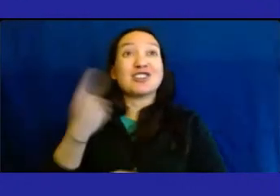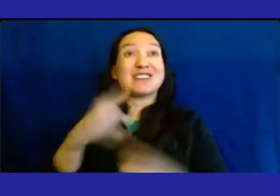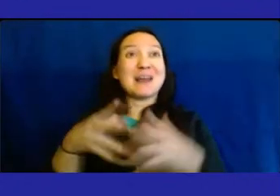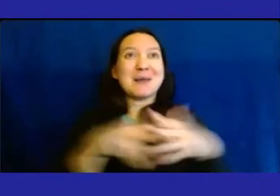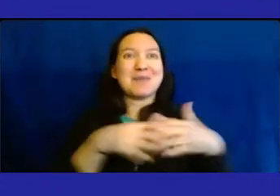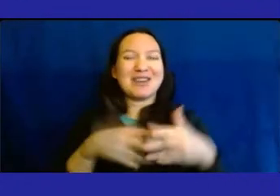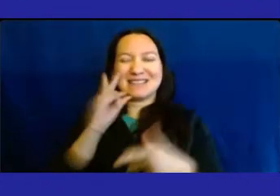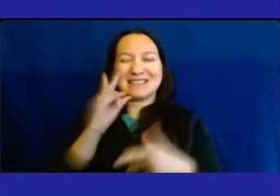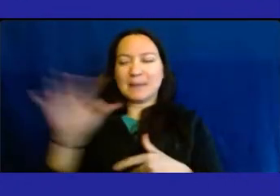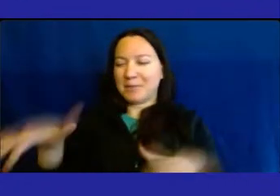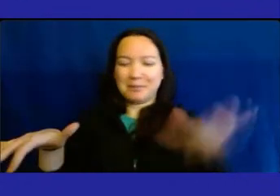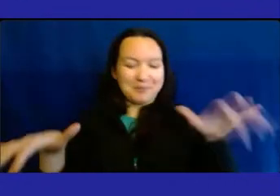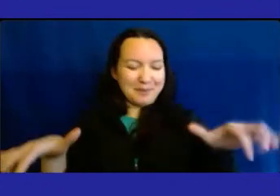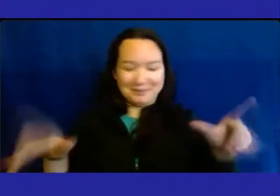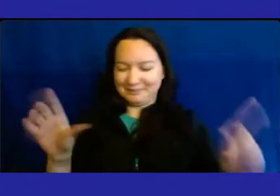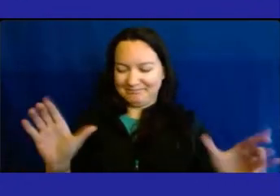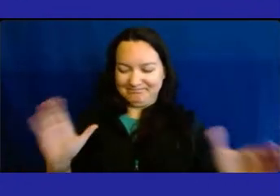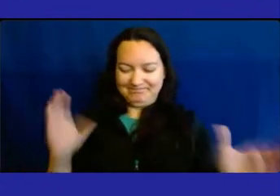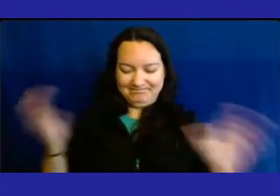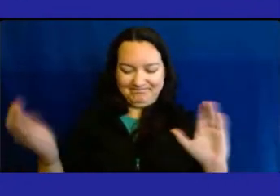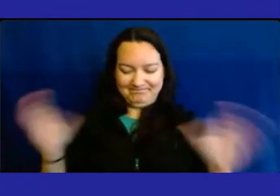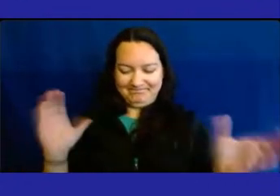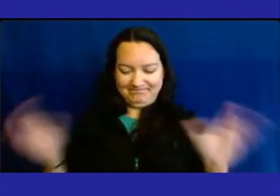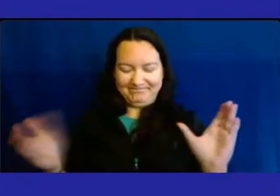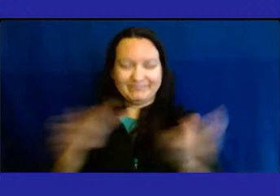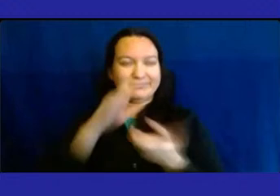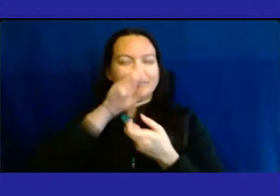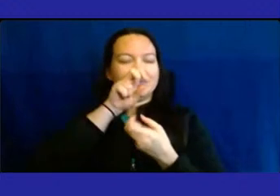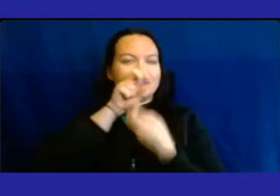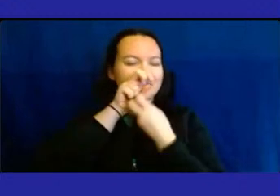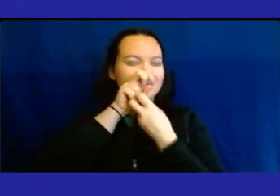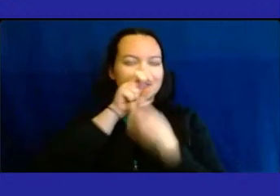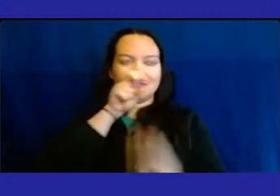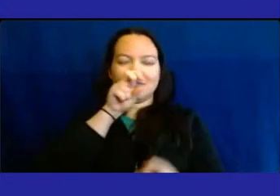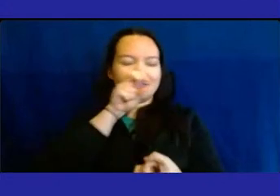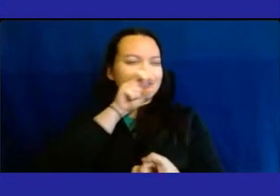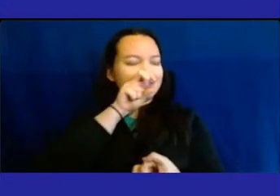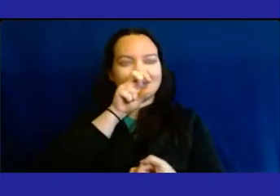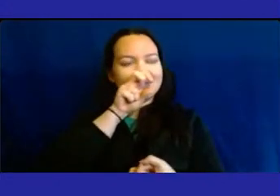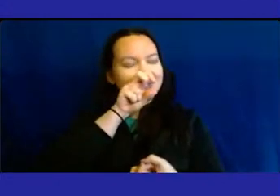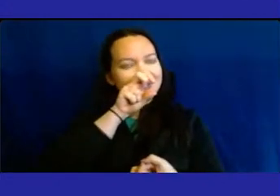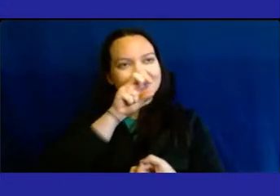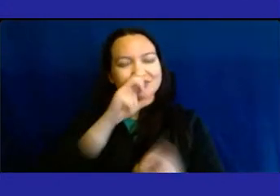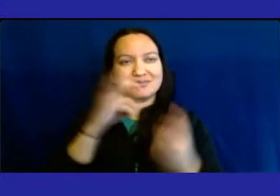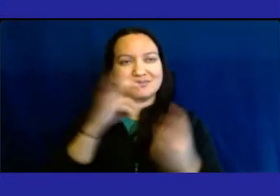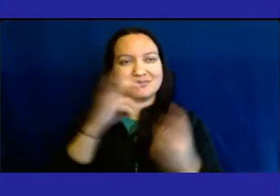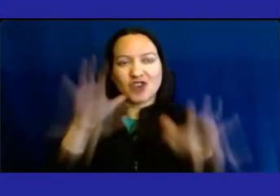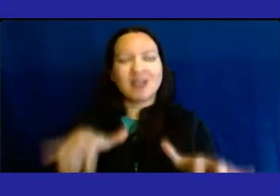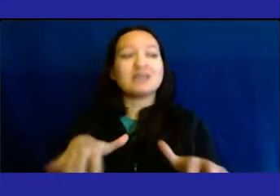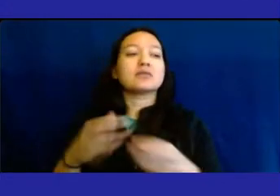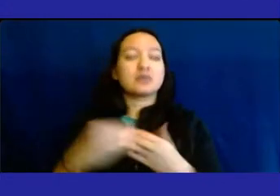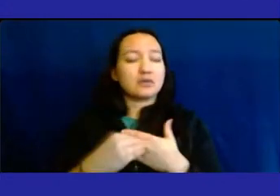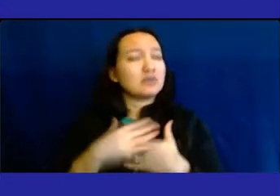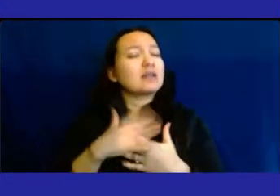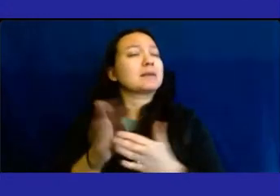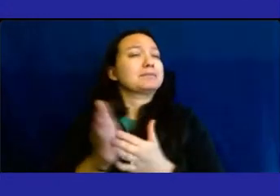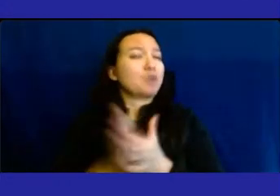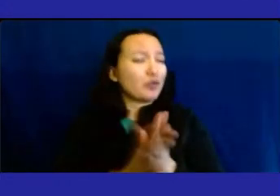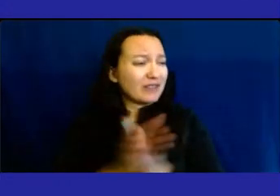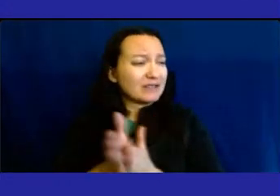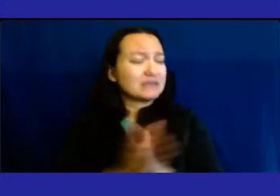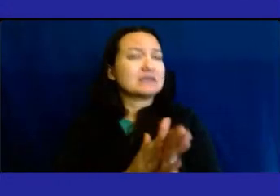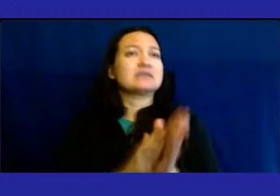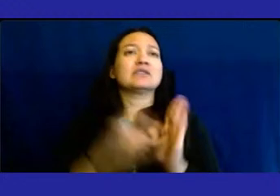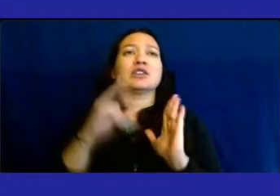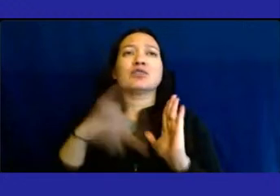these two facilities, and it's jaw-dropping. And these are the things that motivate me, that in reading books